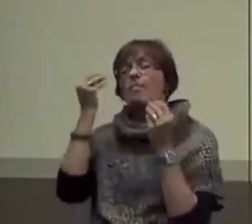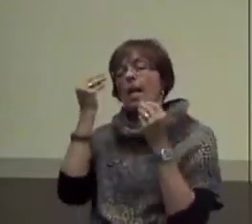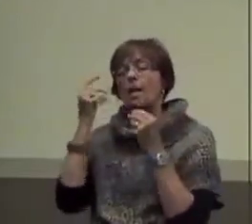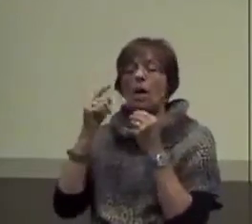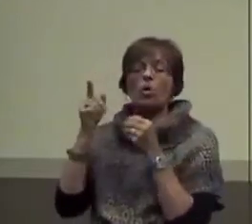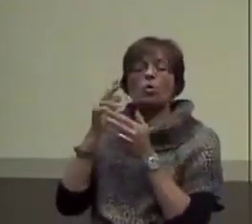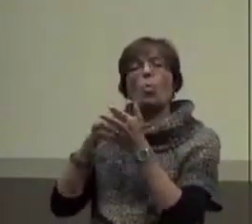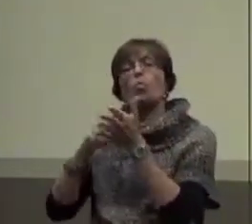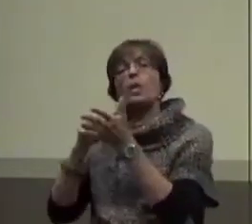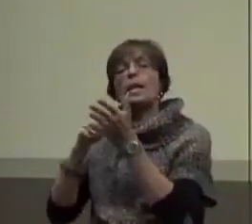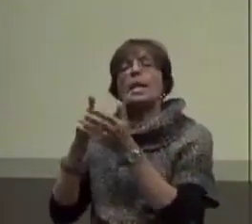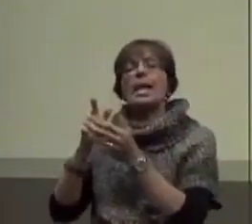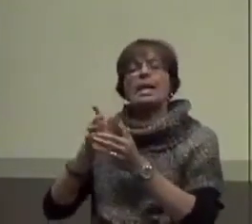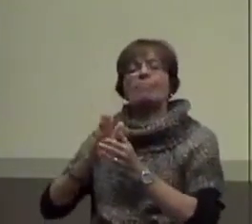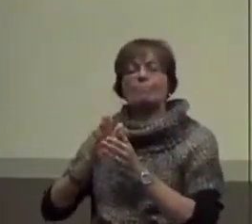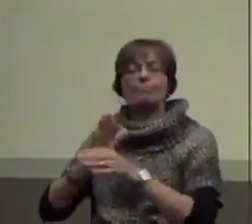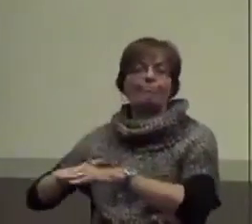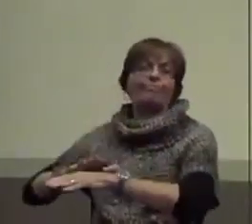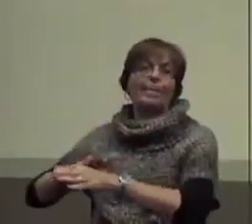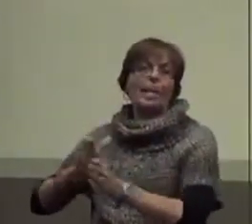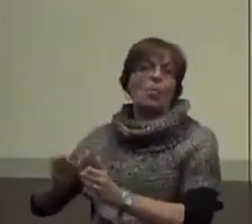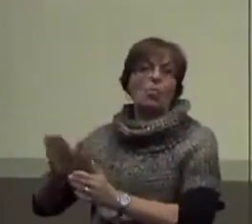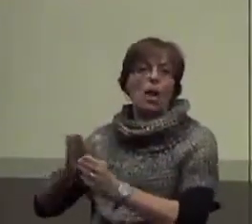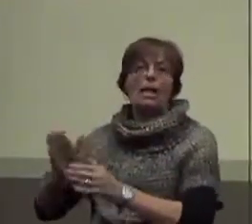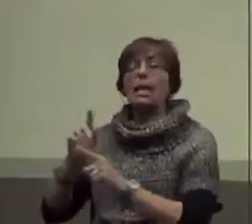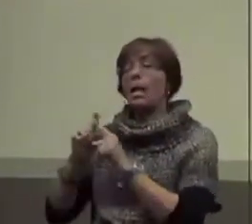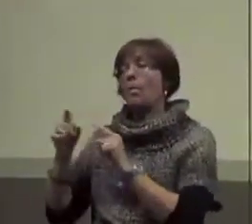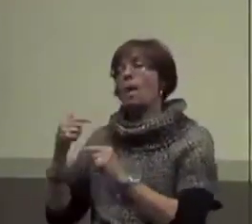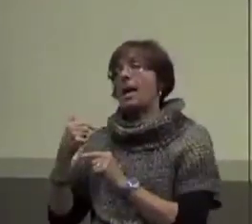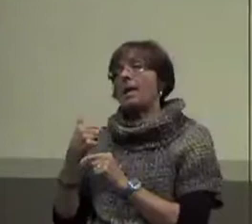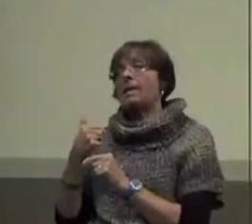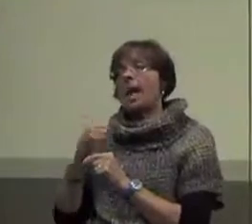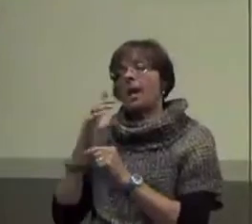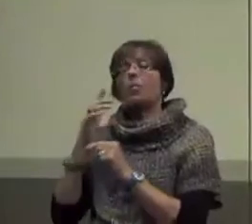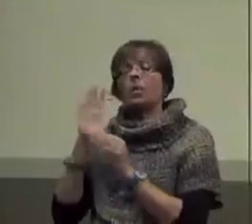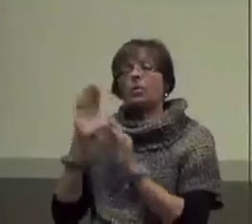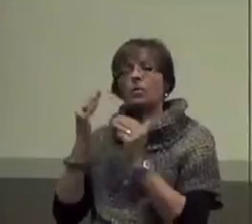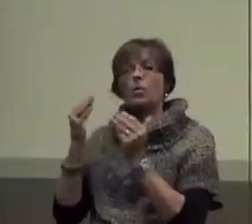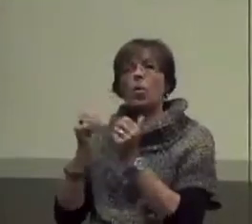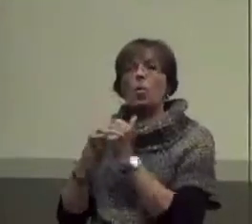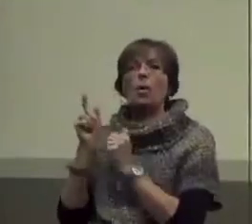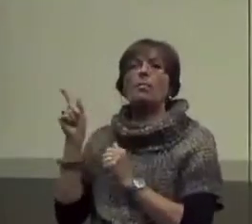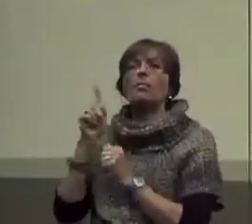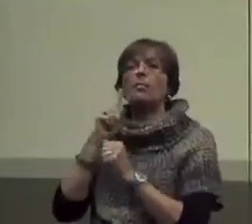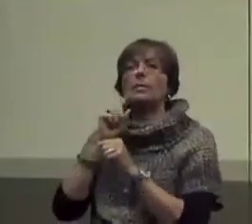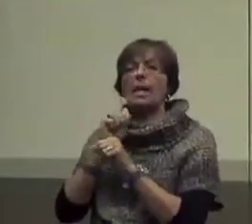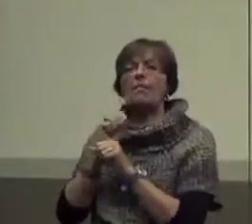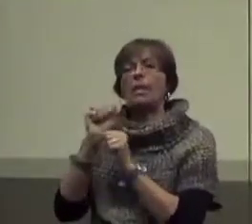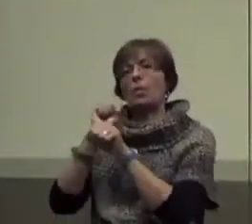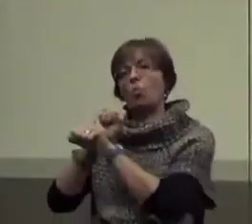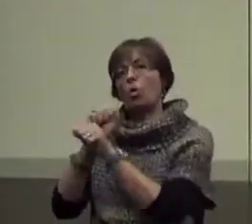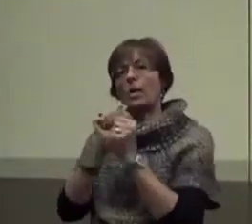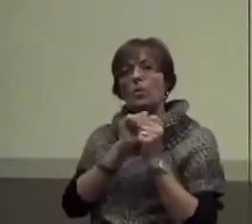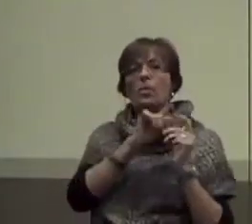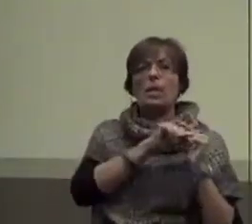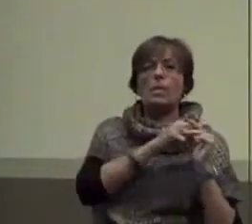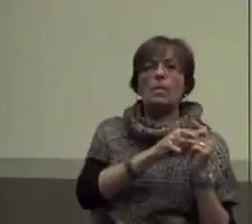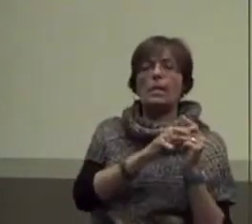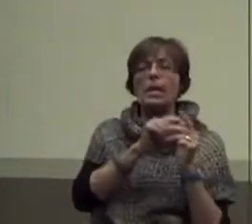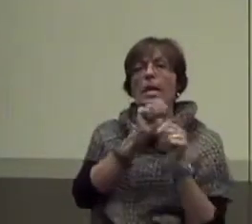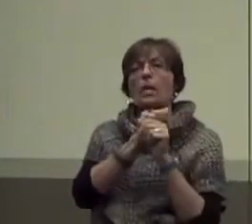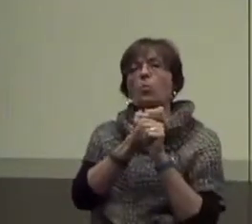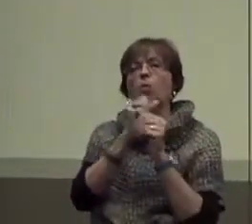you're going to read this, get ready. Okay? But I would go with definitely working with this in the beginning and working